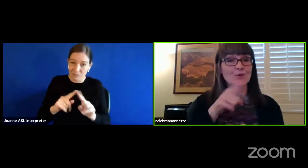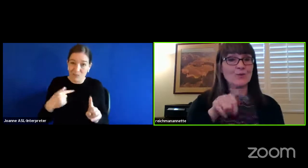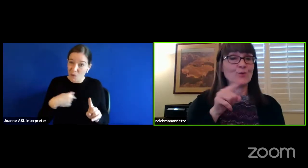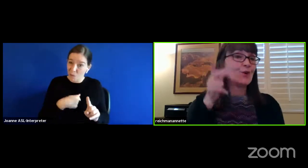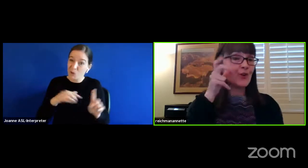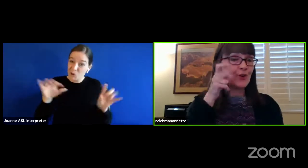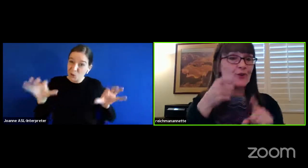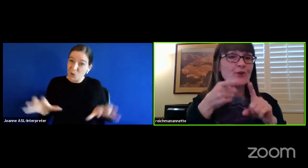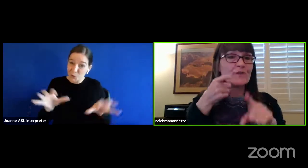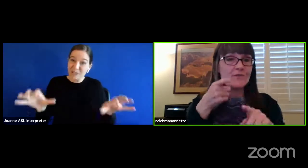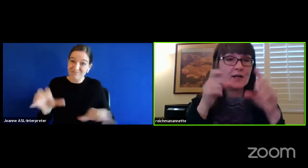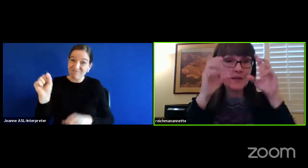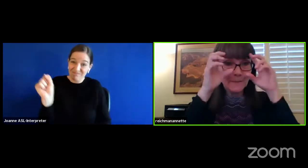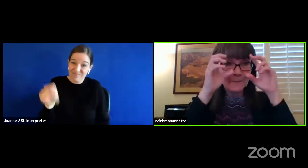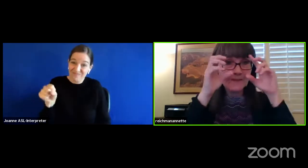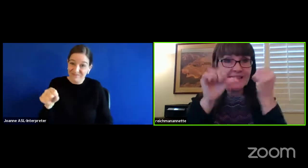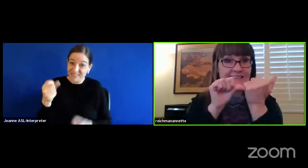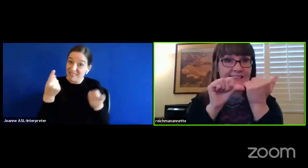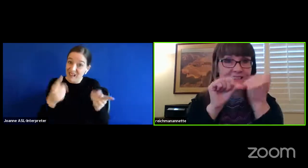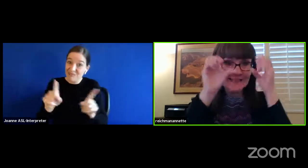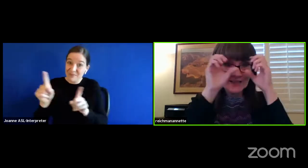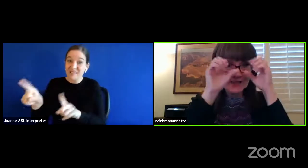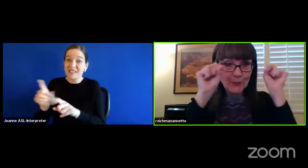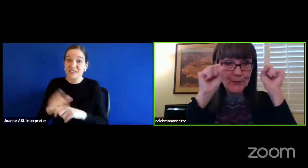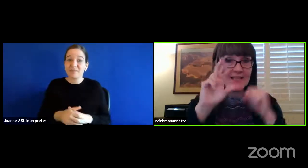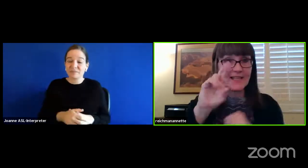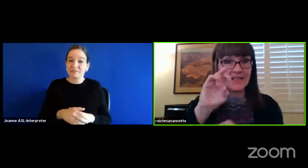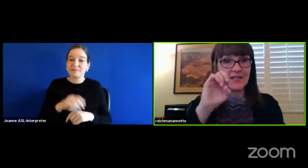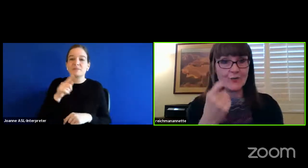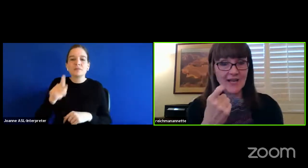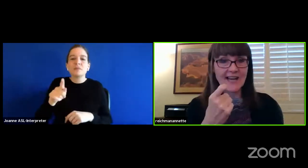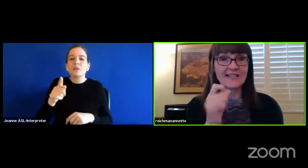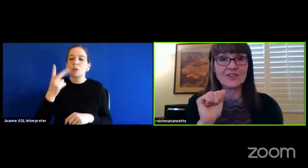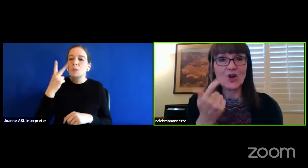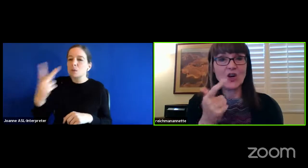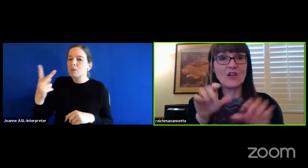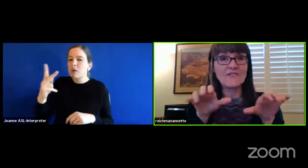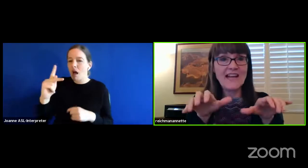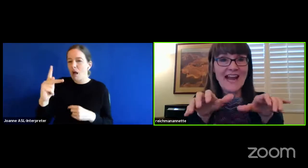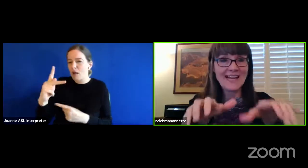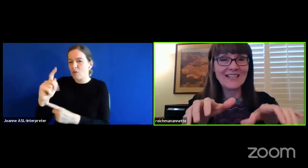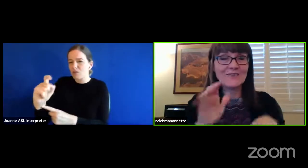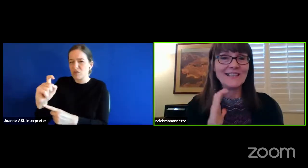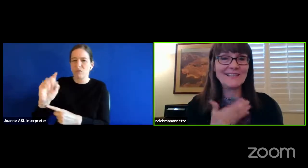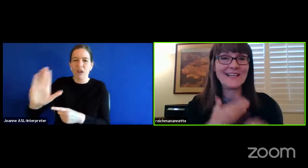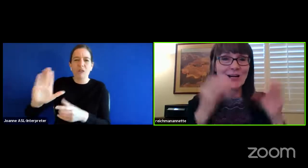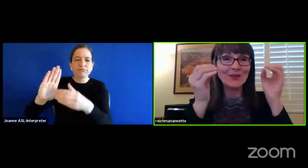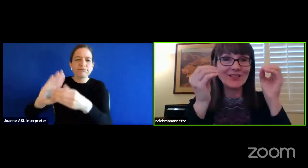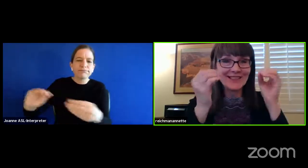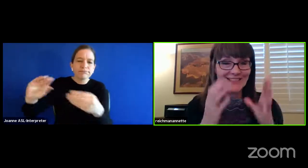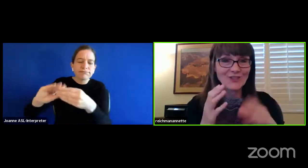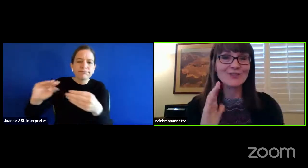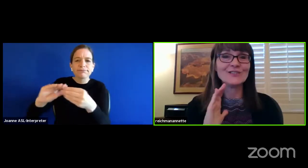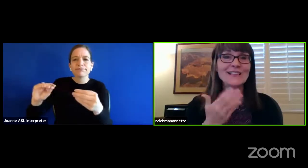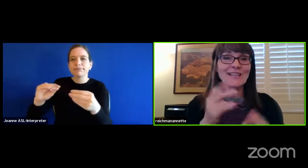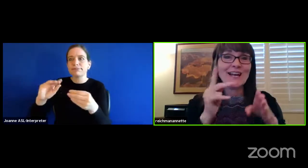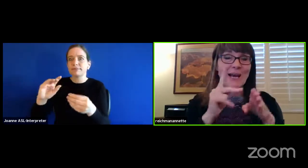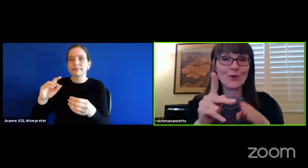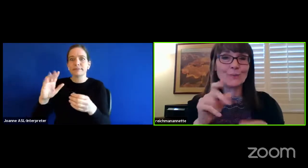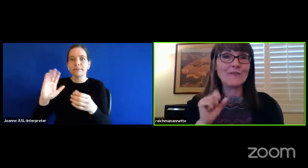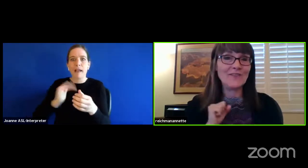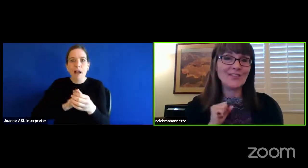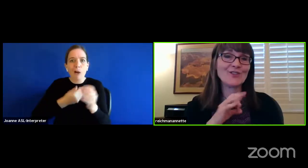You heard from Assistant Superintendent Rex all of the activities our teachers,